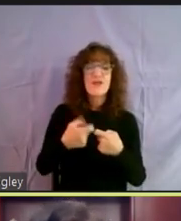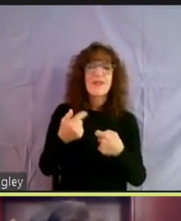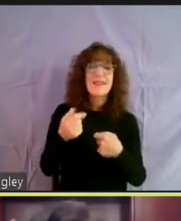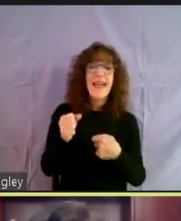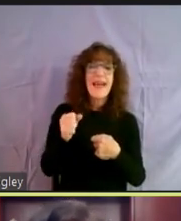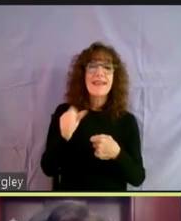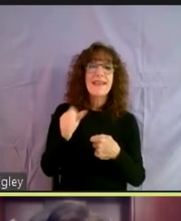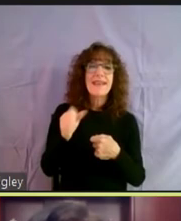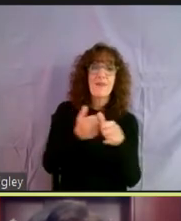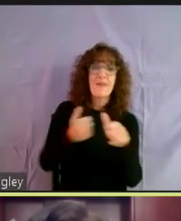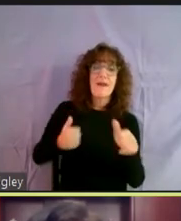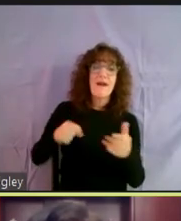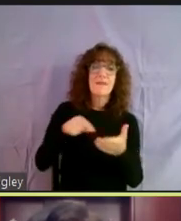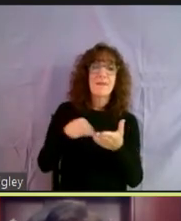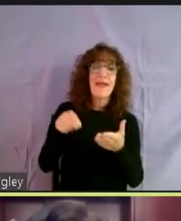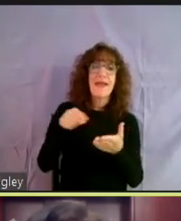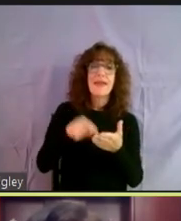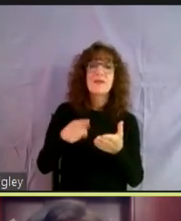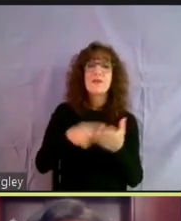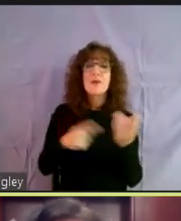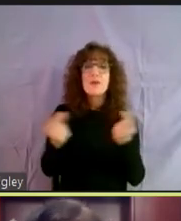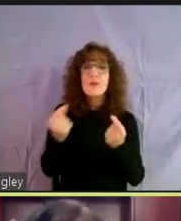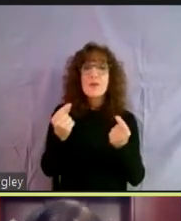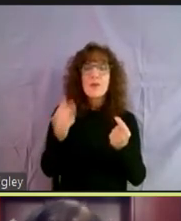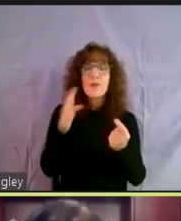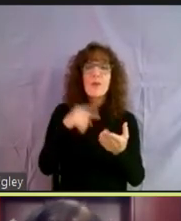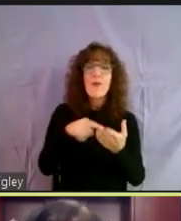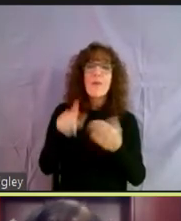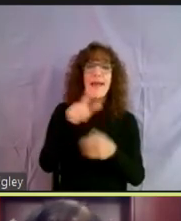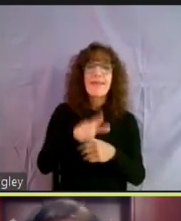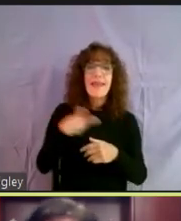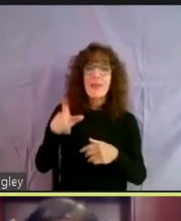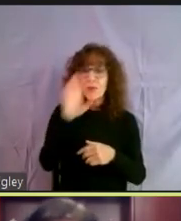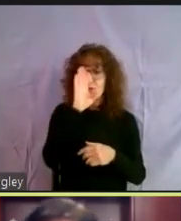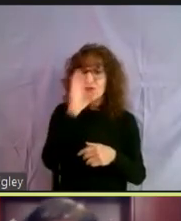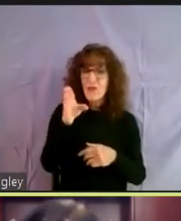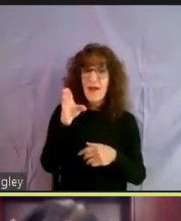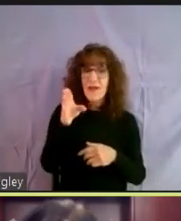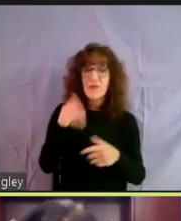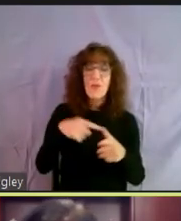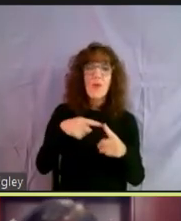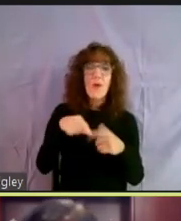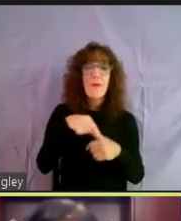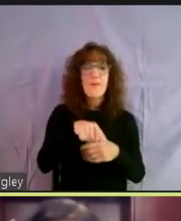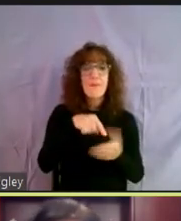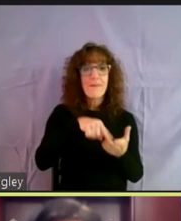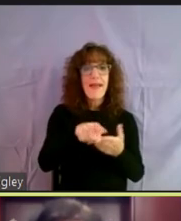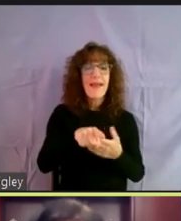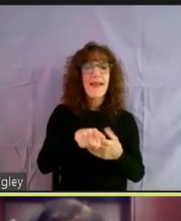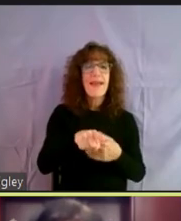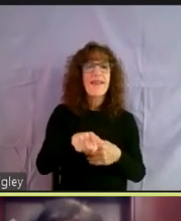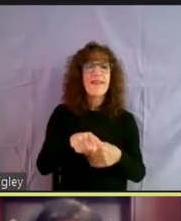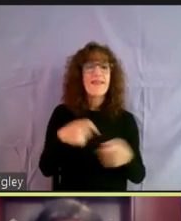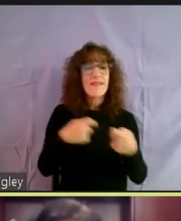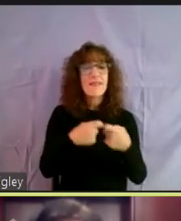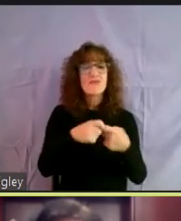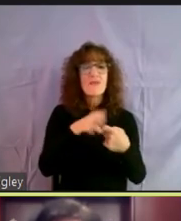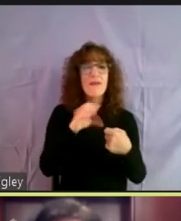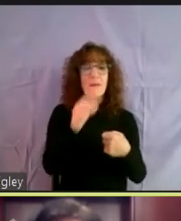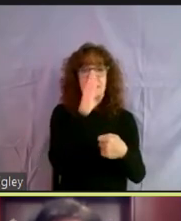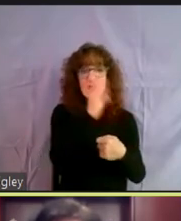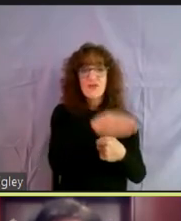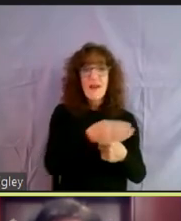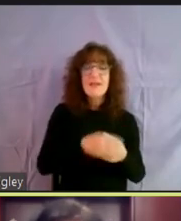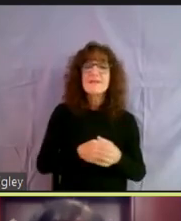are behind. And we will be doing is paying the landlord directly or paying the utility company directly. So,